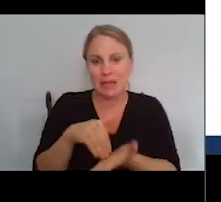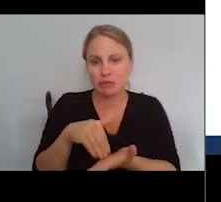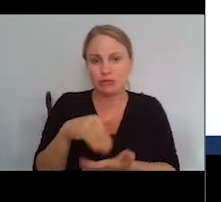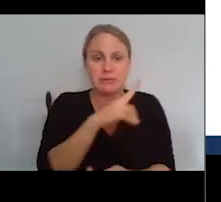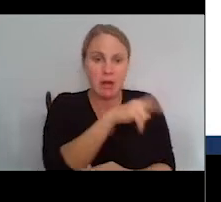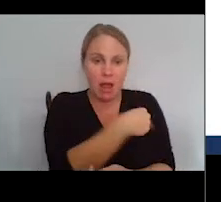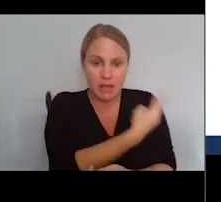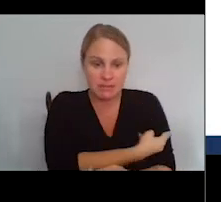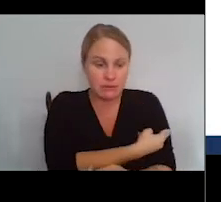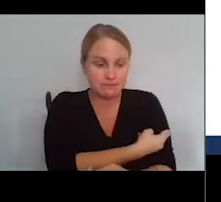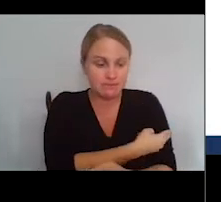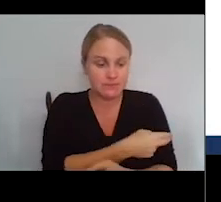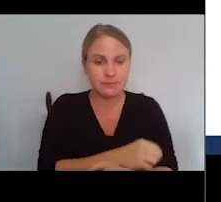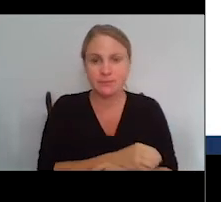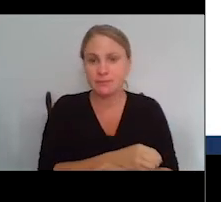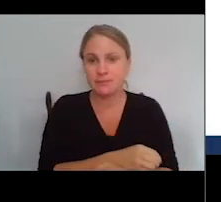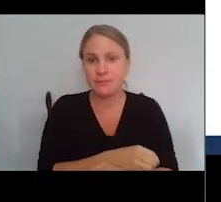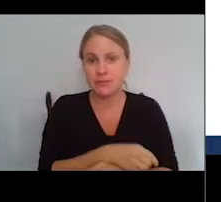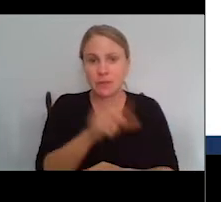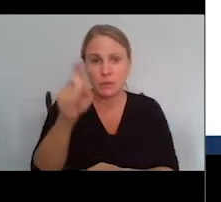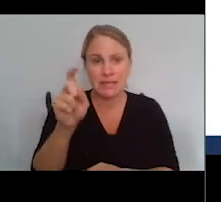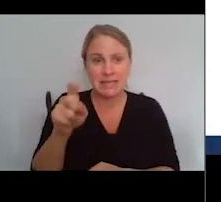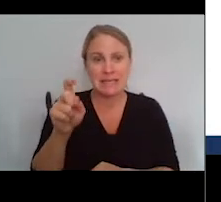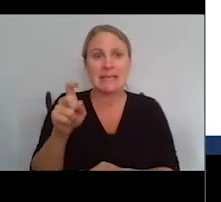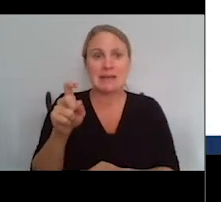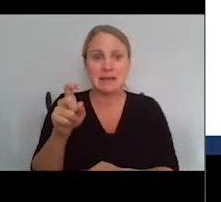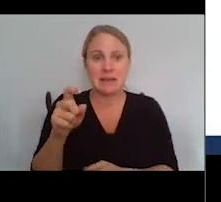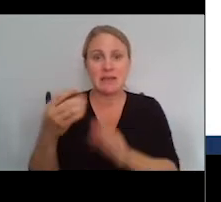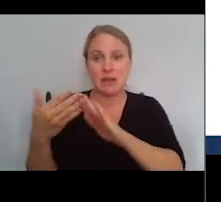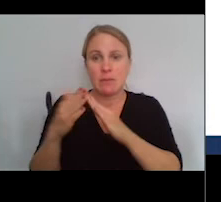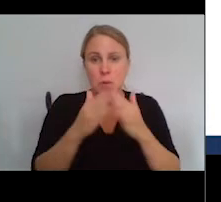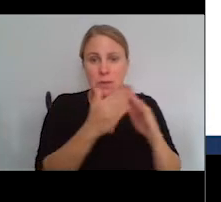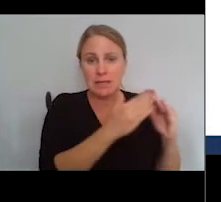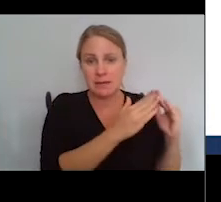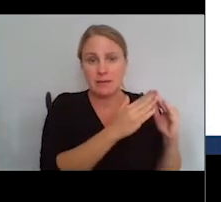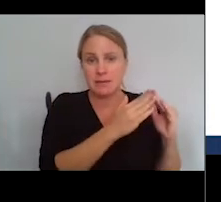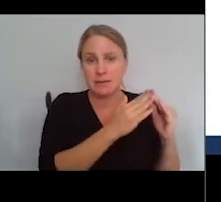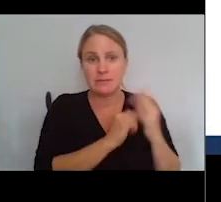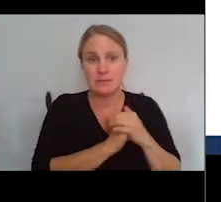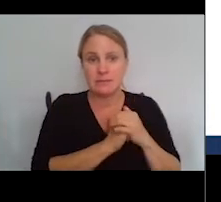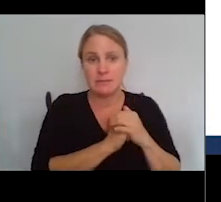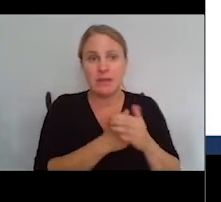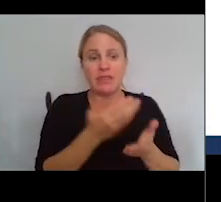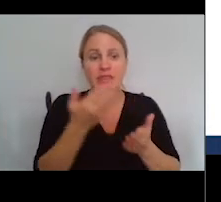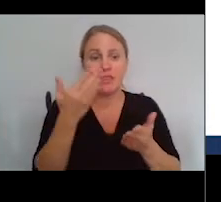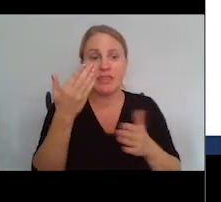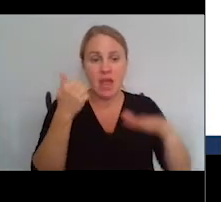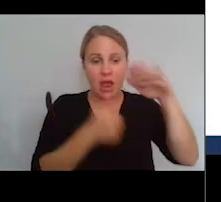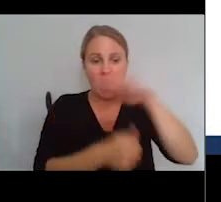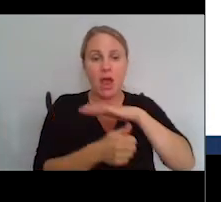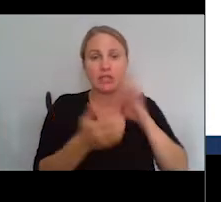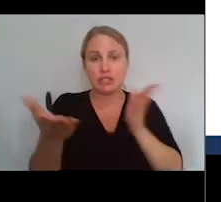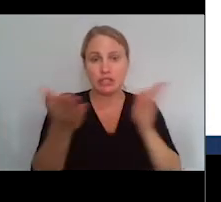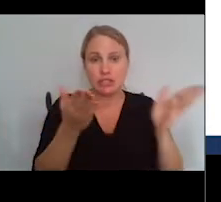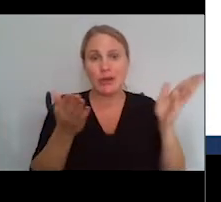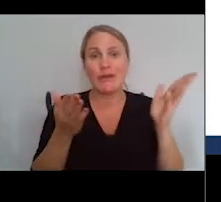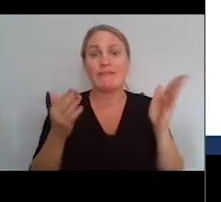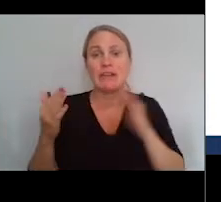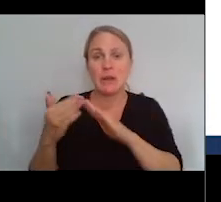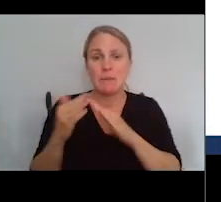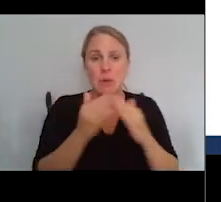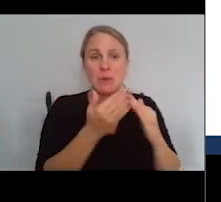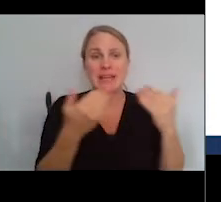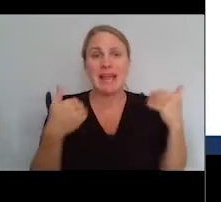You're going to need to get this into the community. And we know the community, particularly the underserved community, gets much of their care from